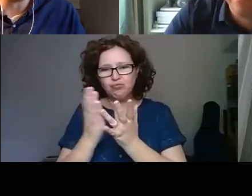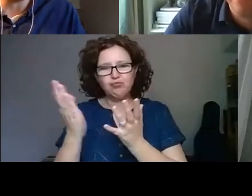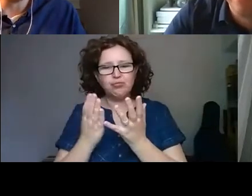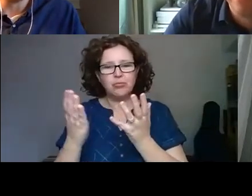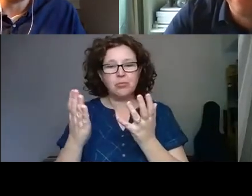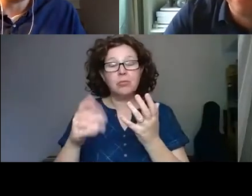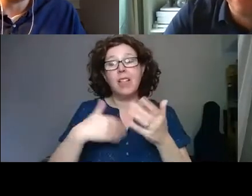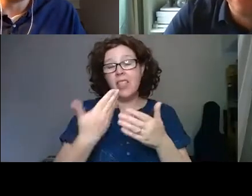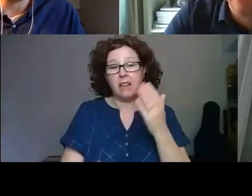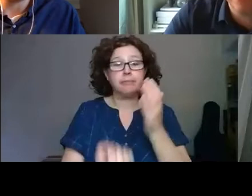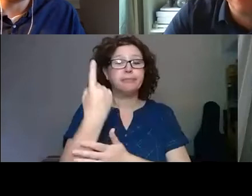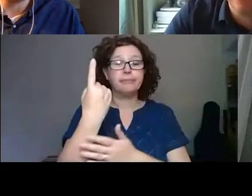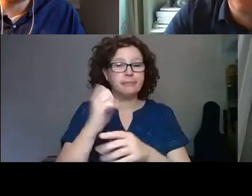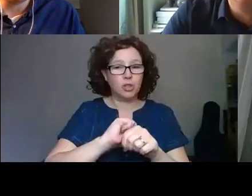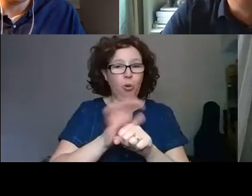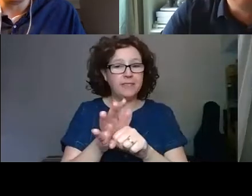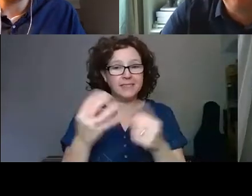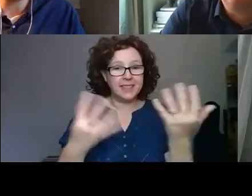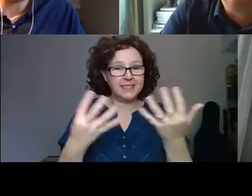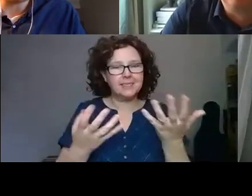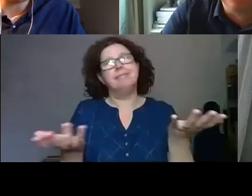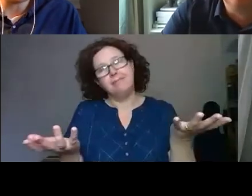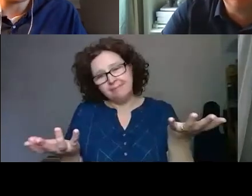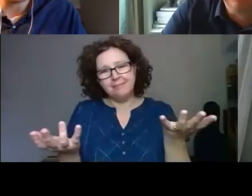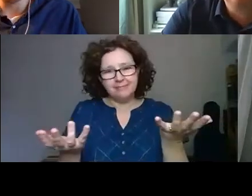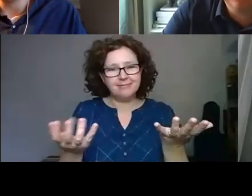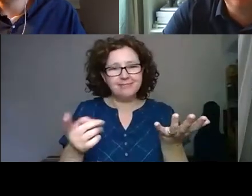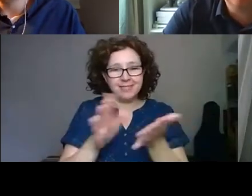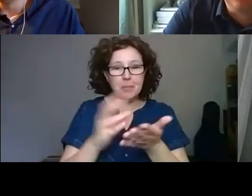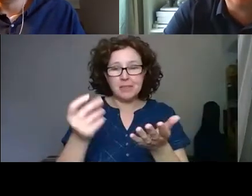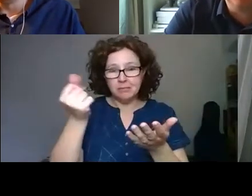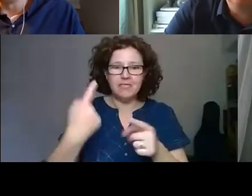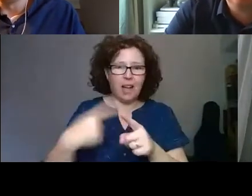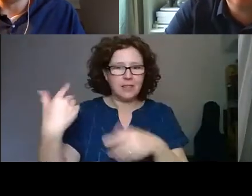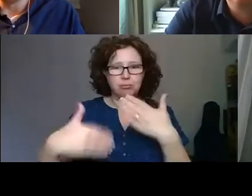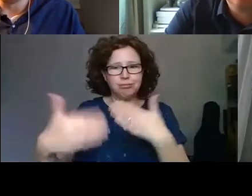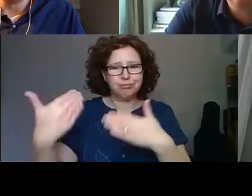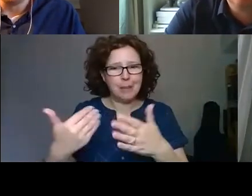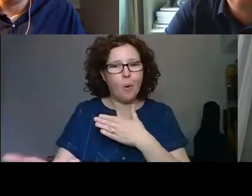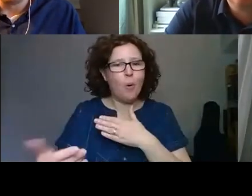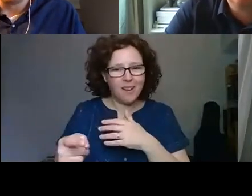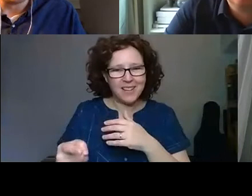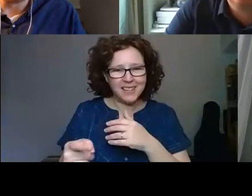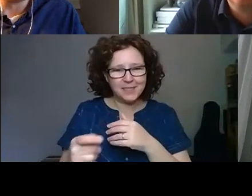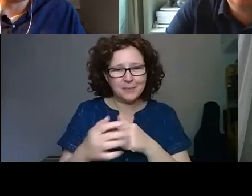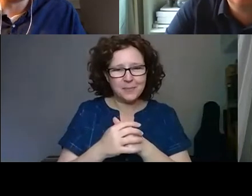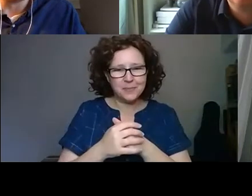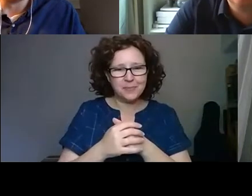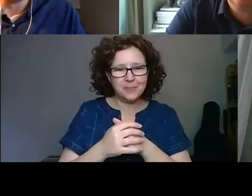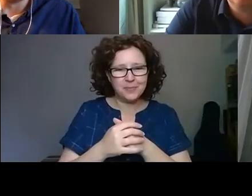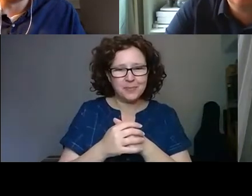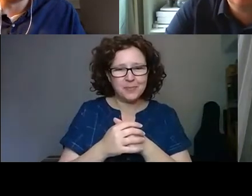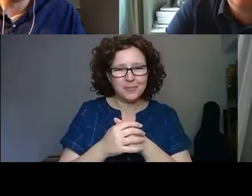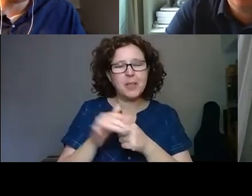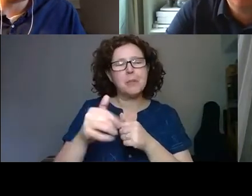COVID came along, obviously, that has expedited that process somewhat. That might be getting